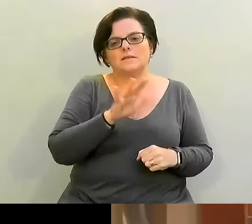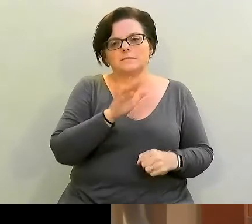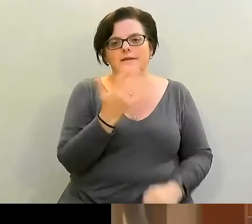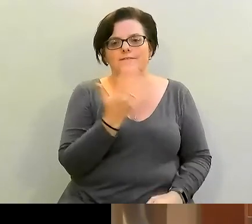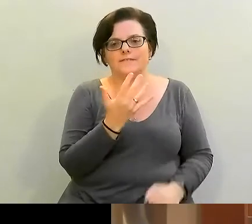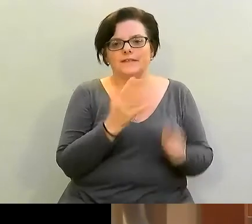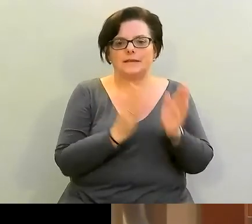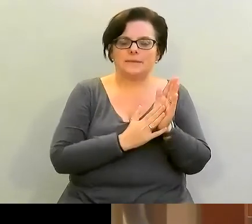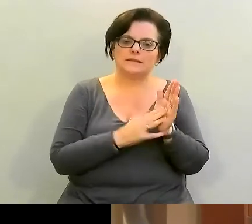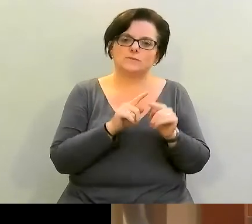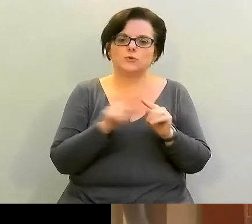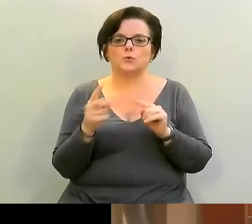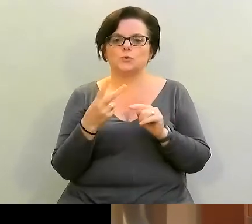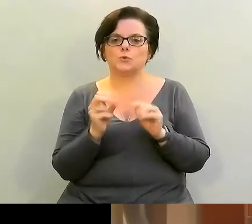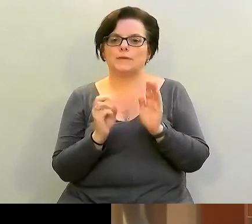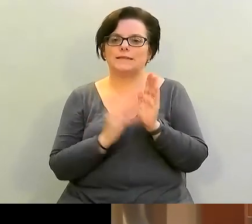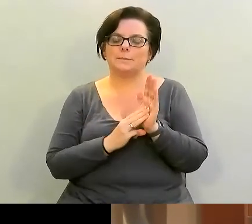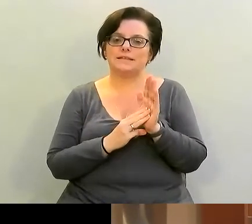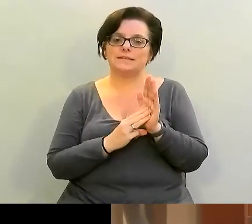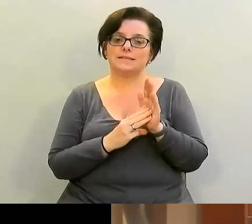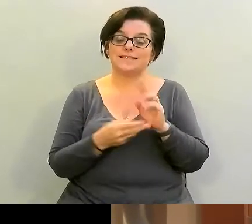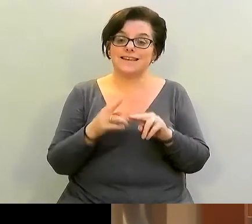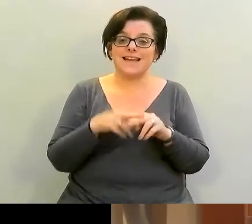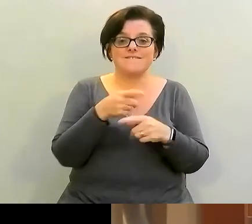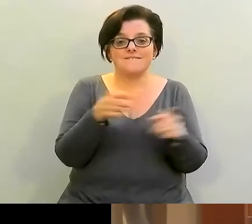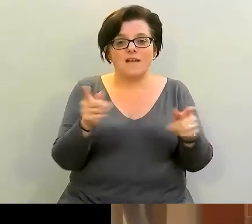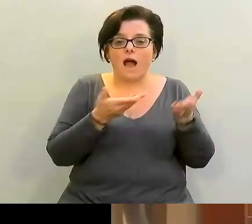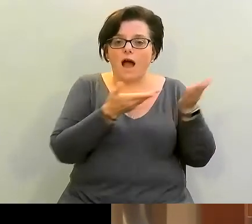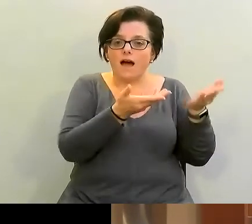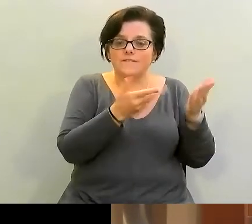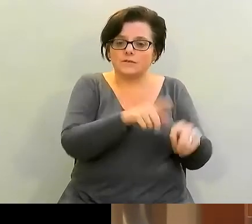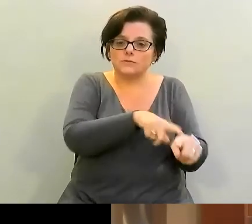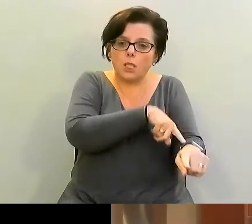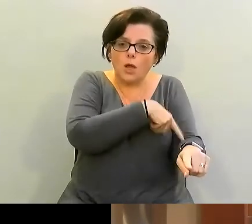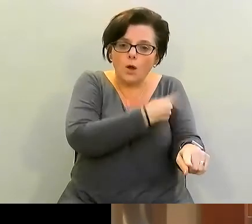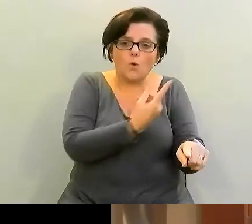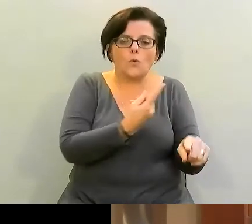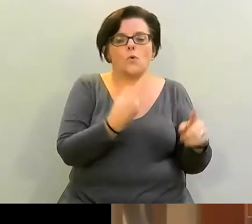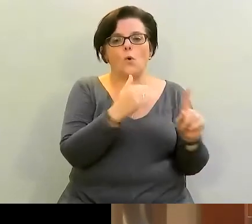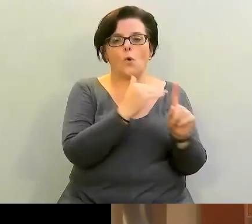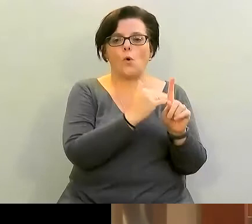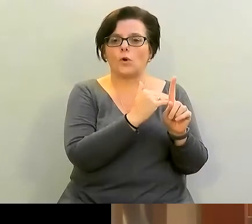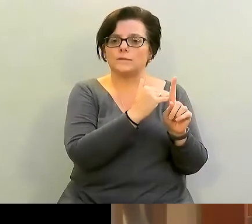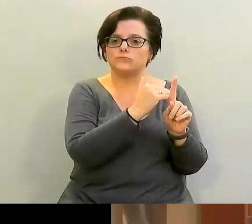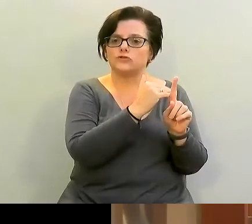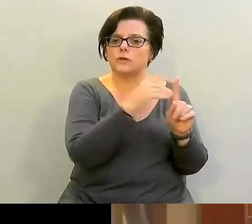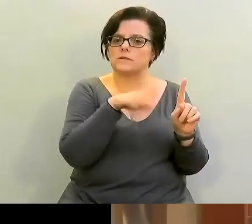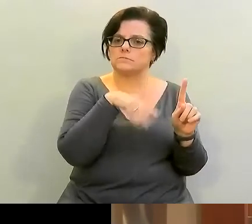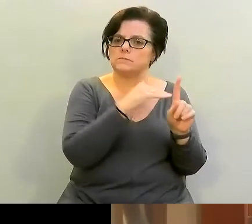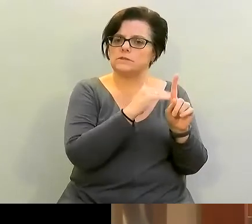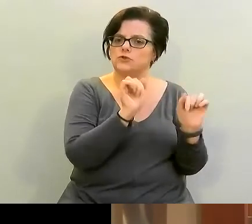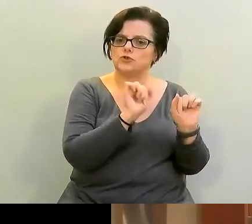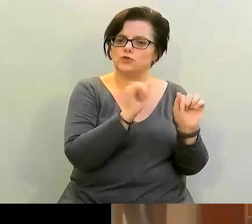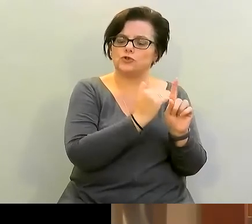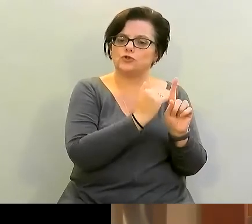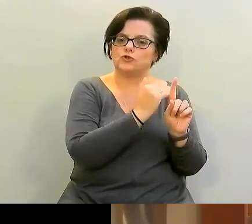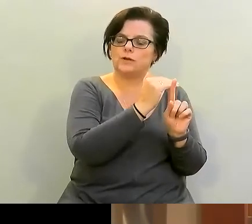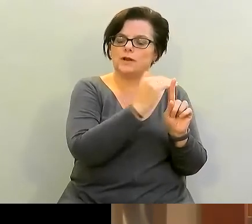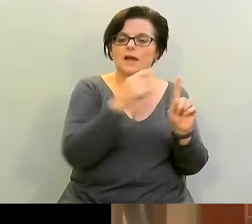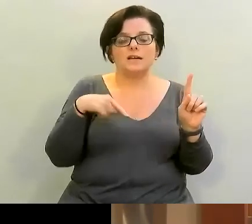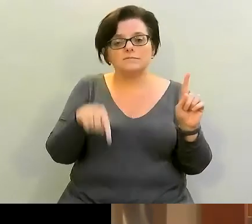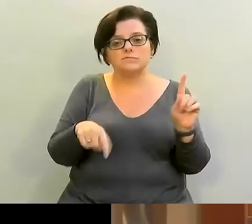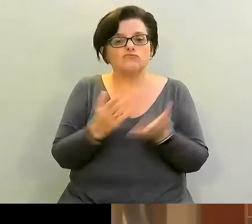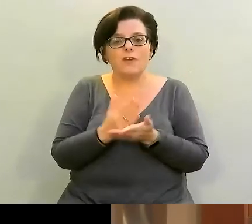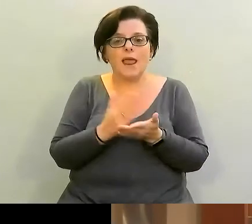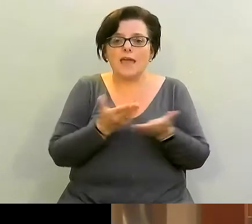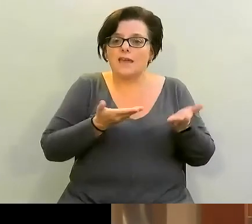minutes now if you have a slower oven or doesn't heat up to the right temperature just watch it it doesn't take long for these to cook through